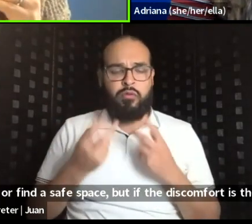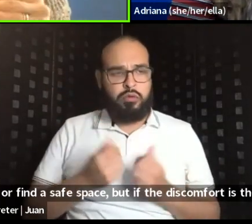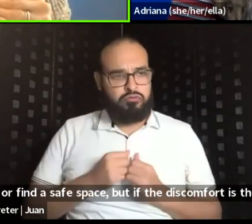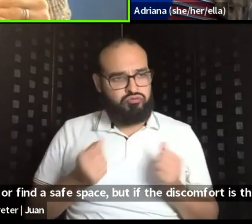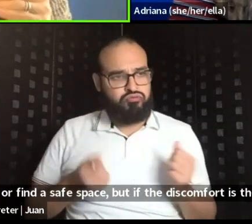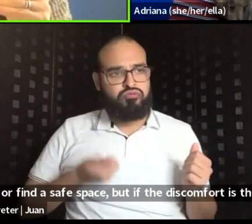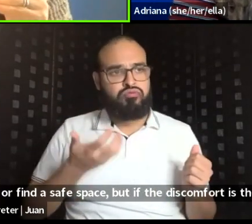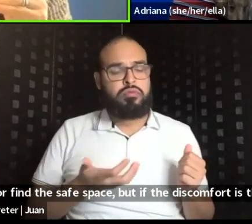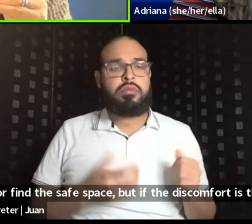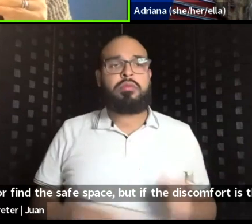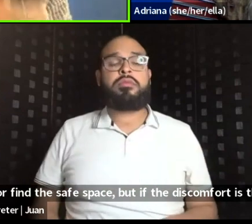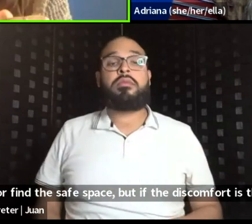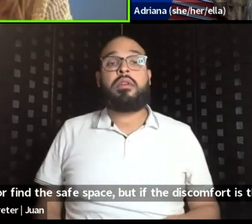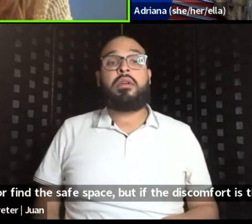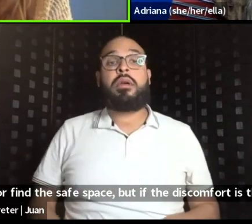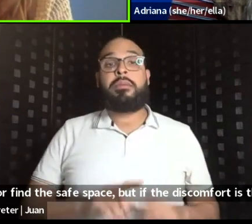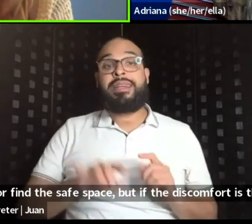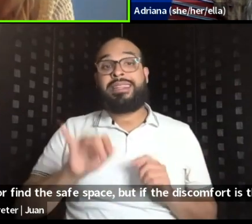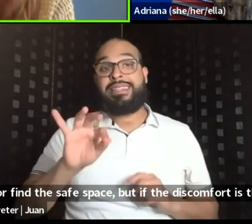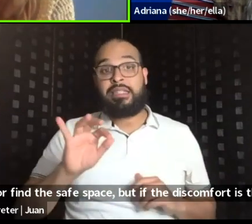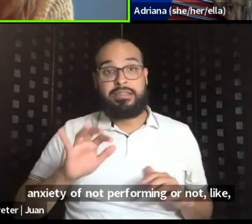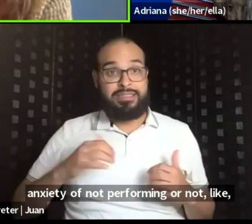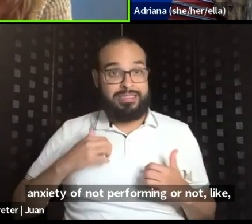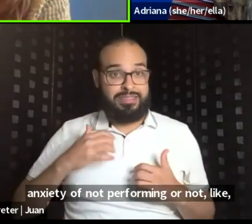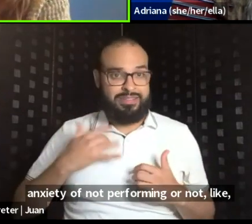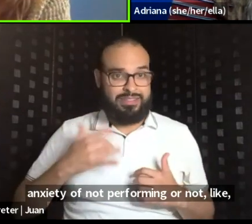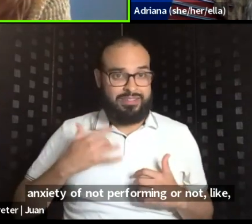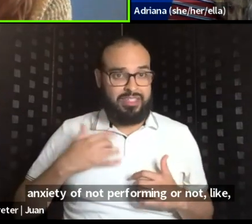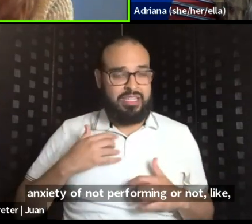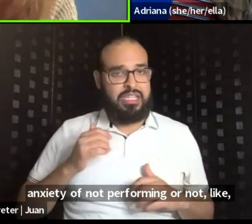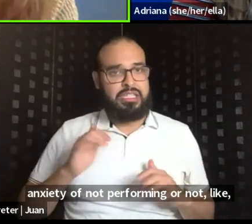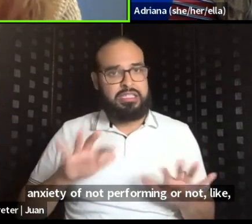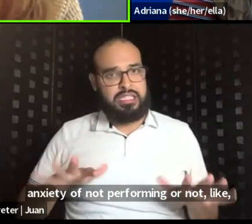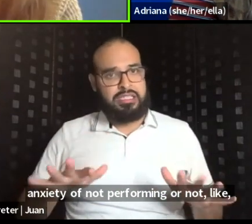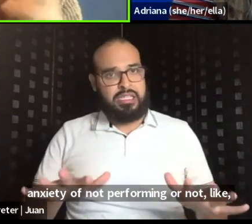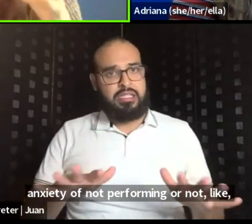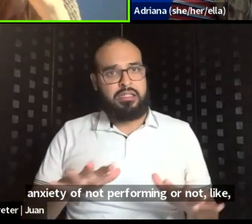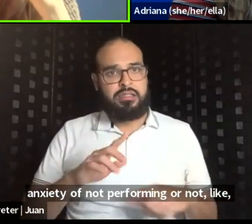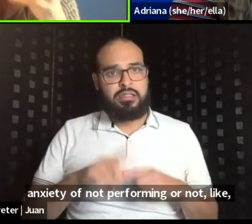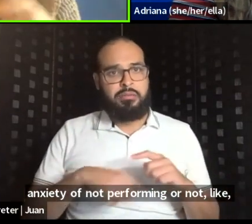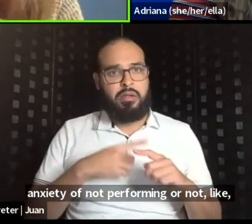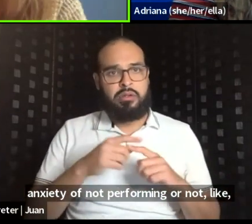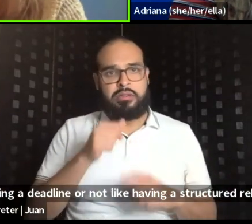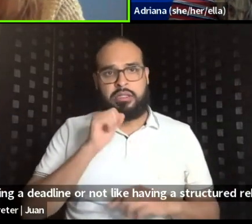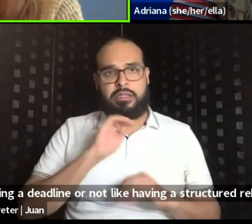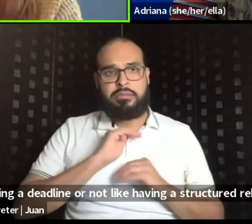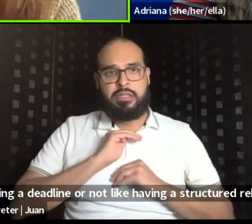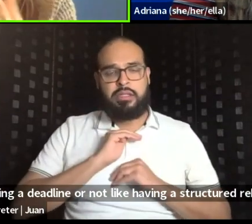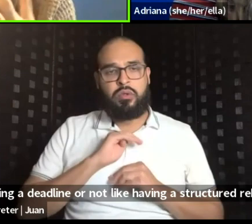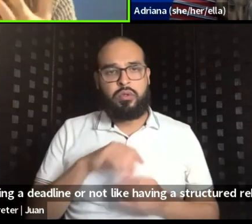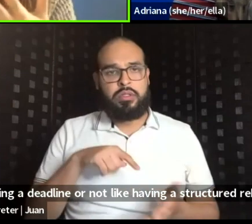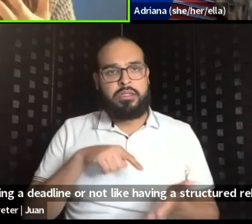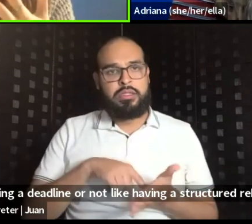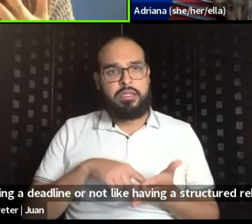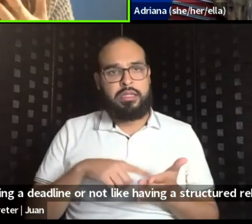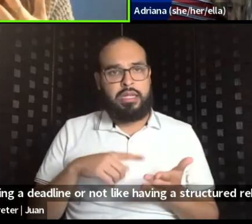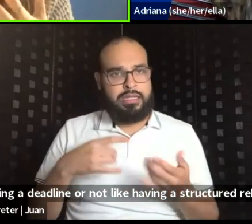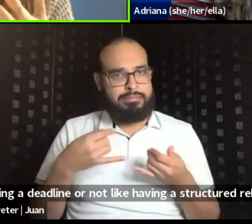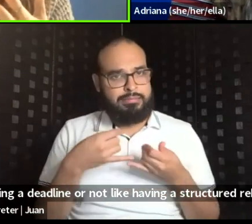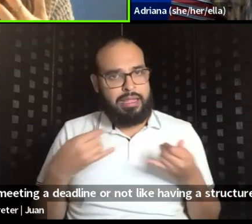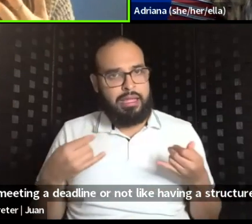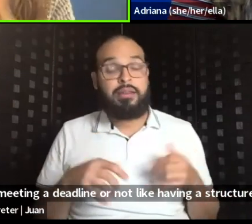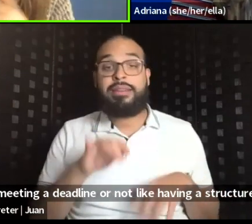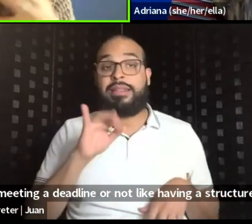performing or not like meeting a deadline or not like having a structured rehearsal room where like kids are interrupting. If your discomfort